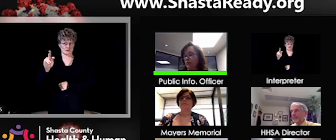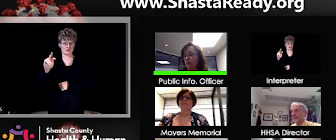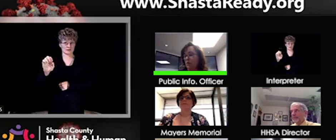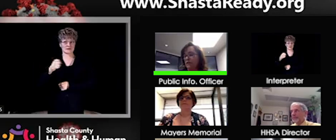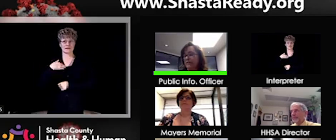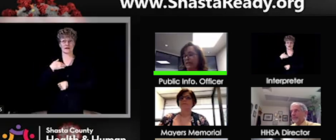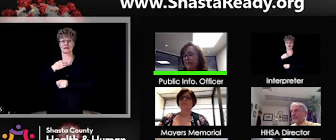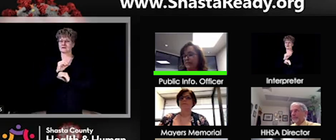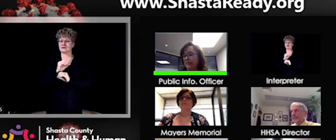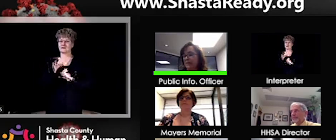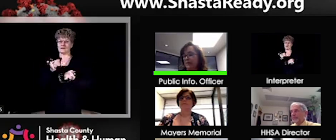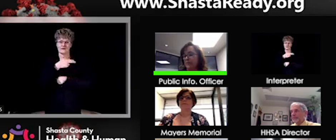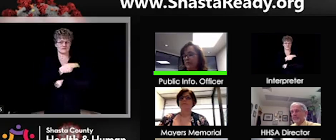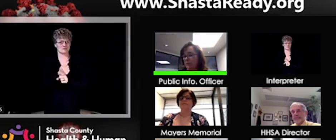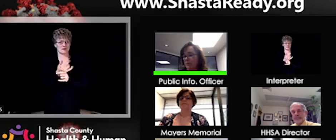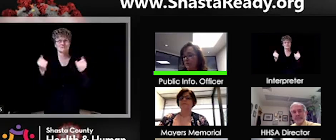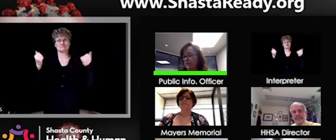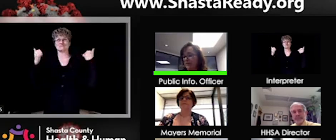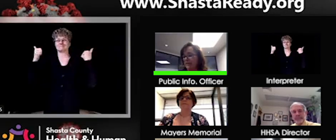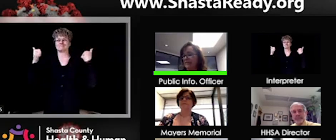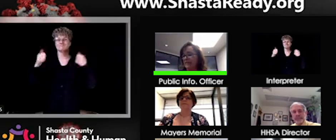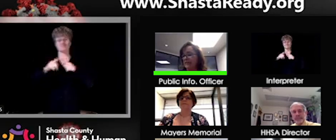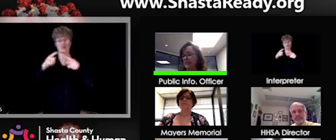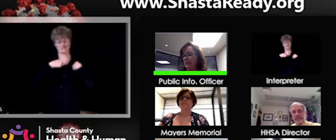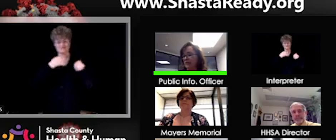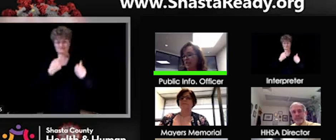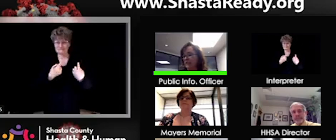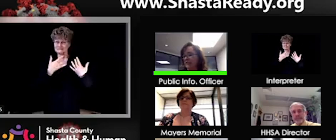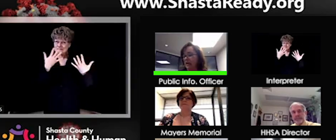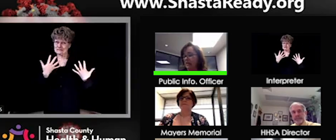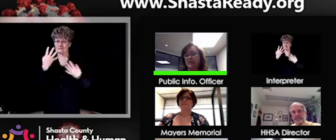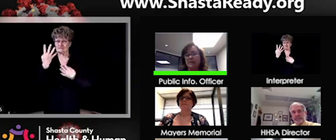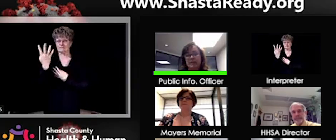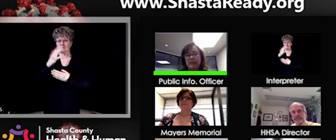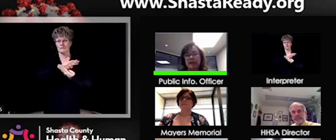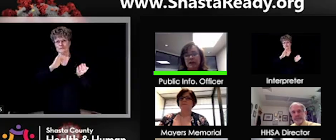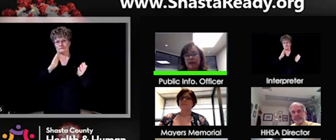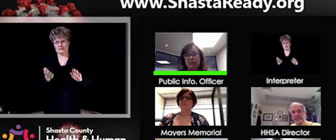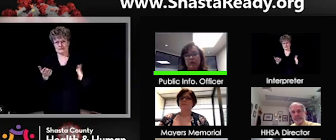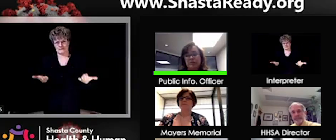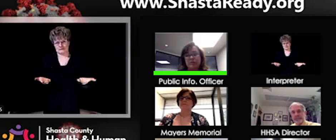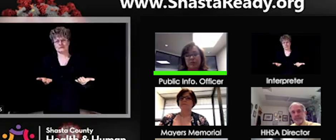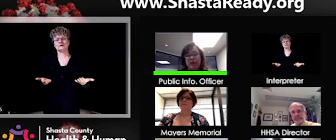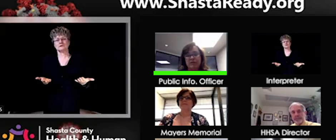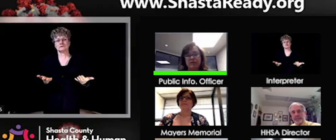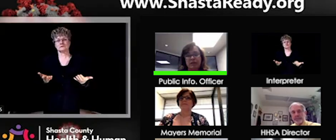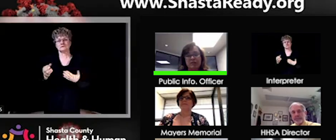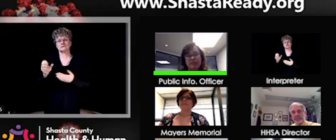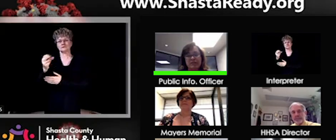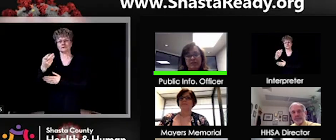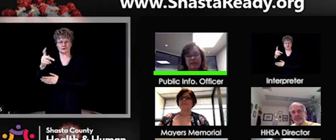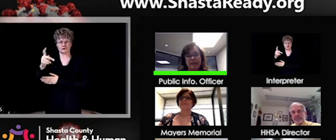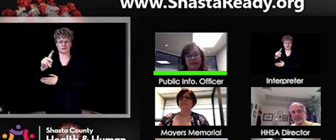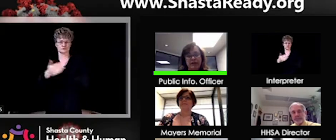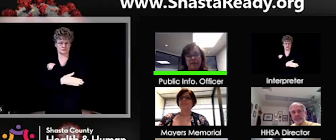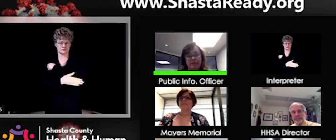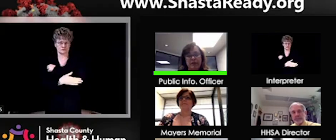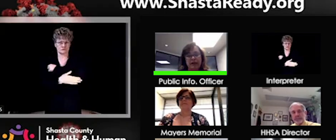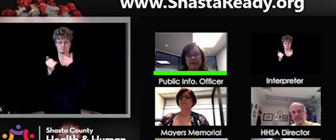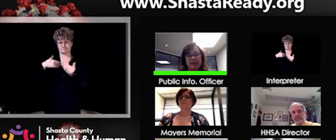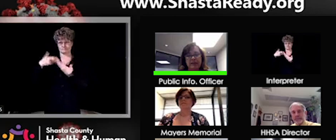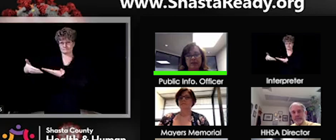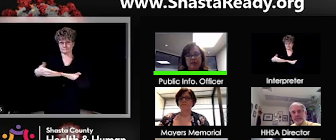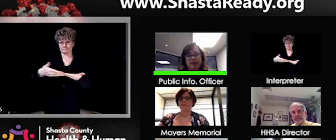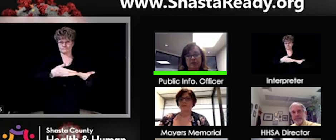We've had a total of four deaths from COVID-19 here in Shasta County. I'll do a round of introductions and